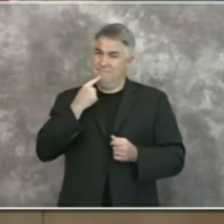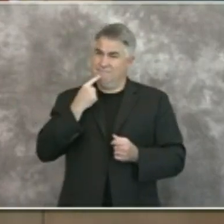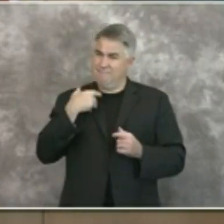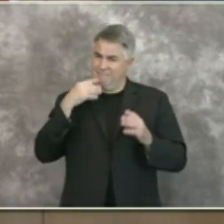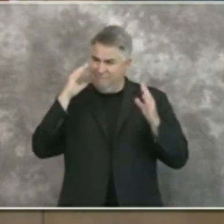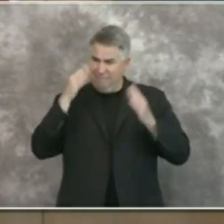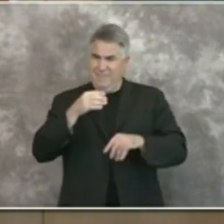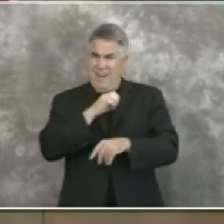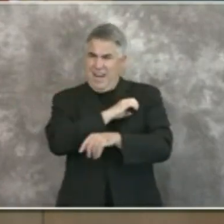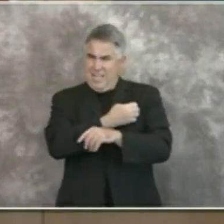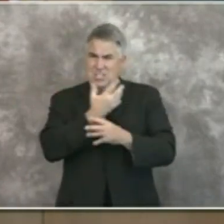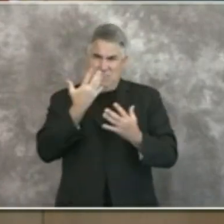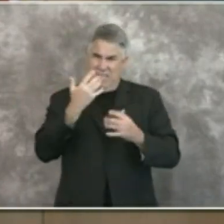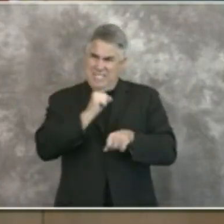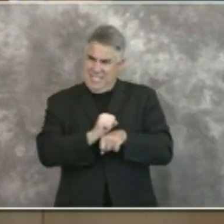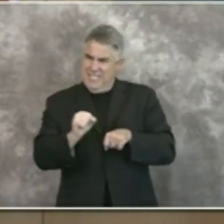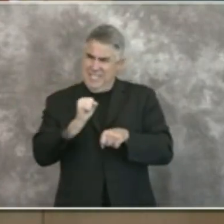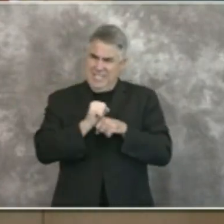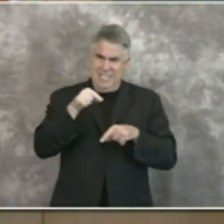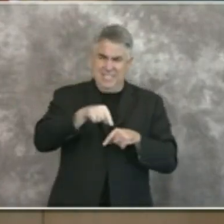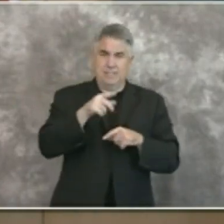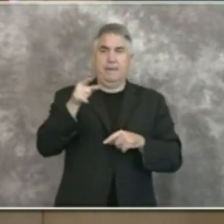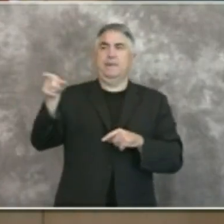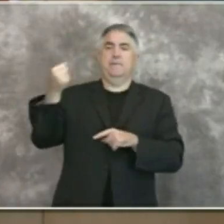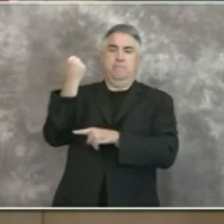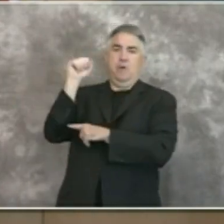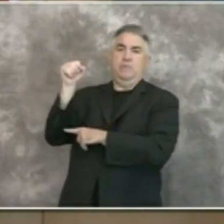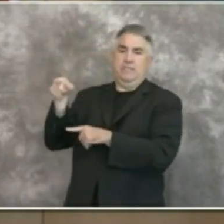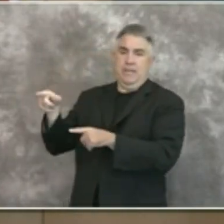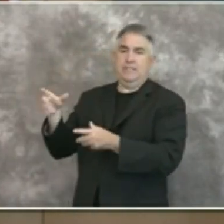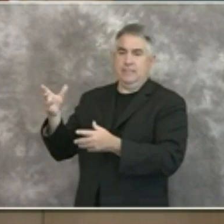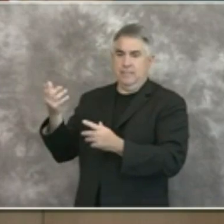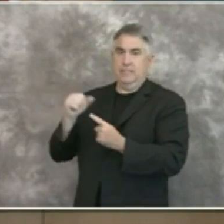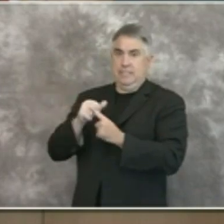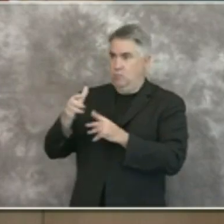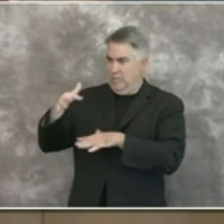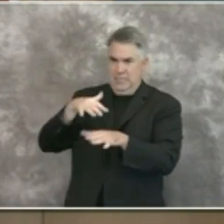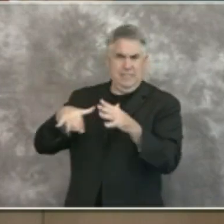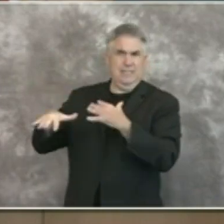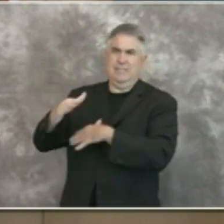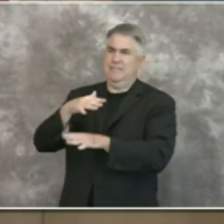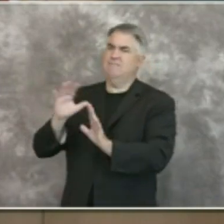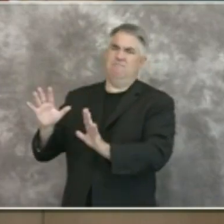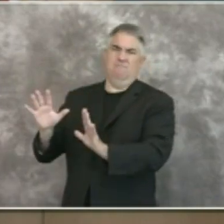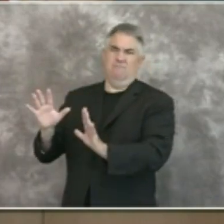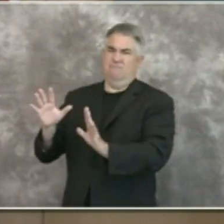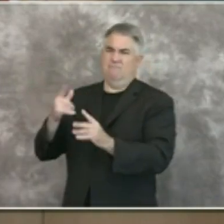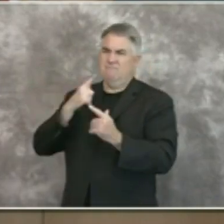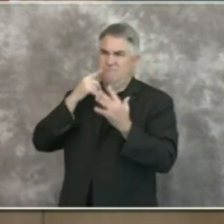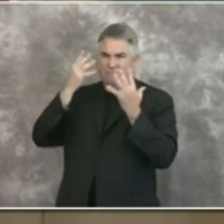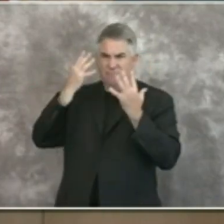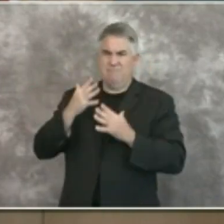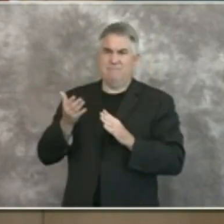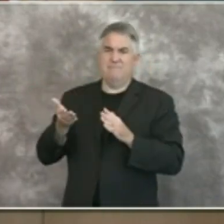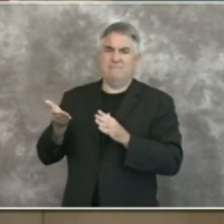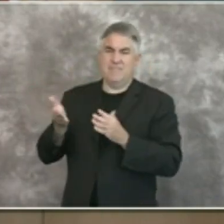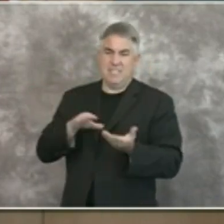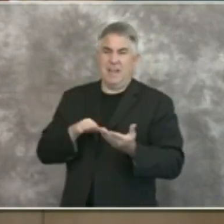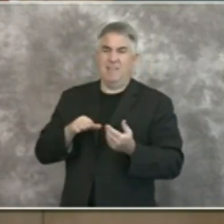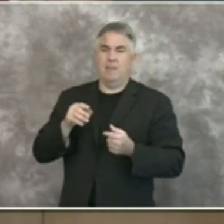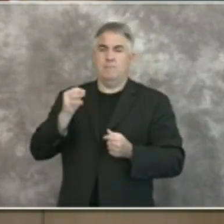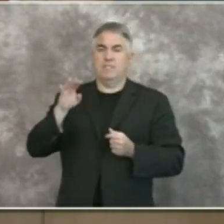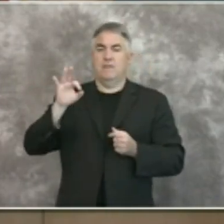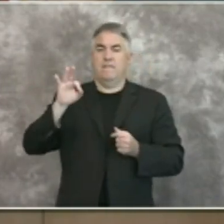on the protest and the situation surrounding the unfortunate loss of life of Mr. Floyd and broader societal